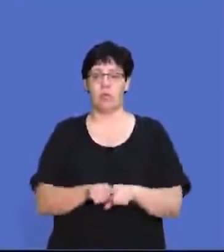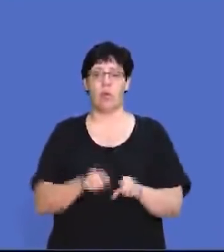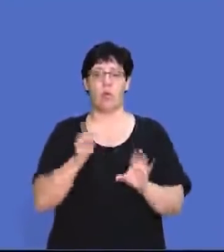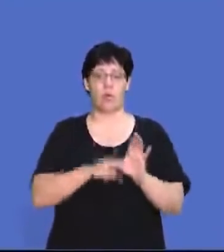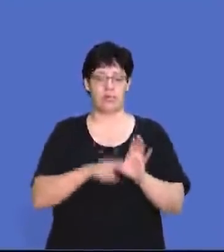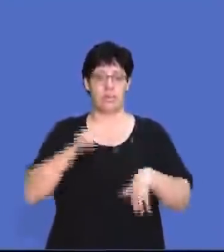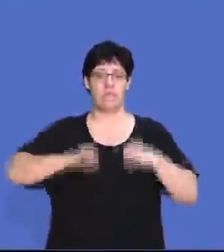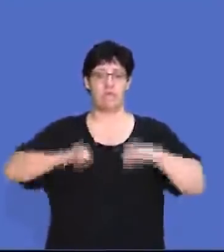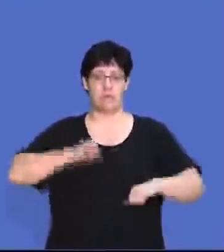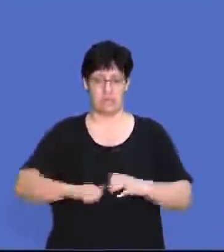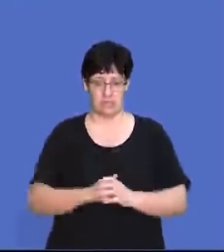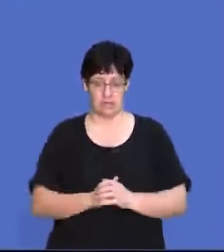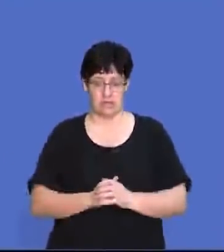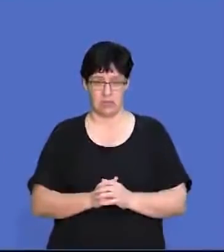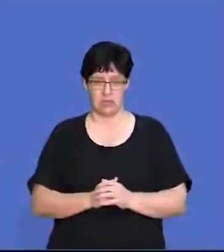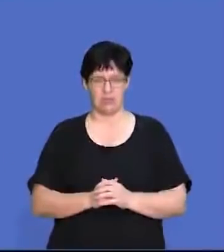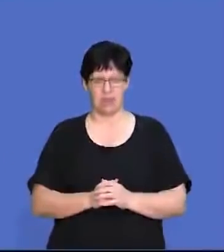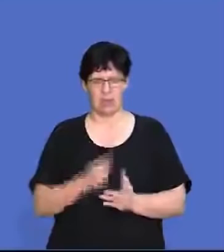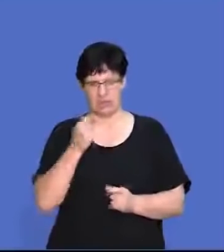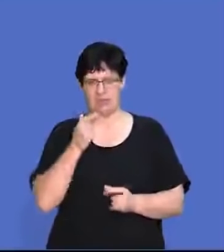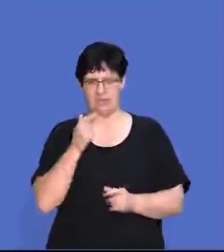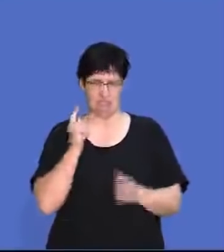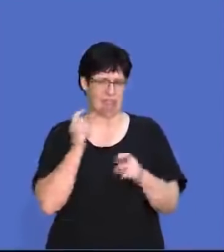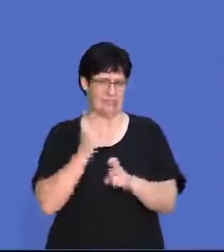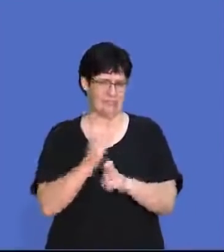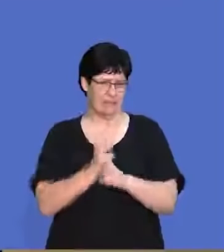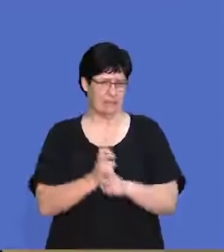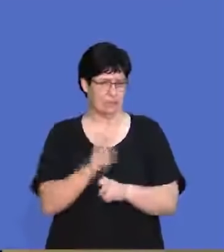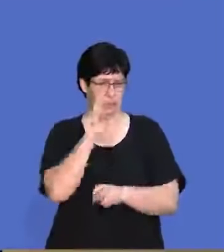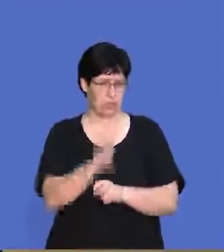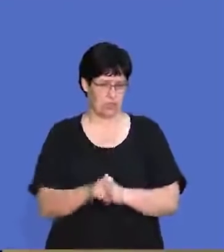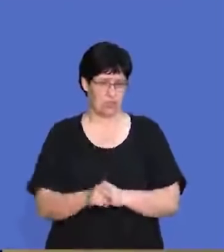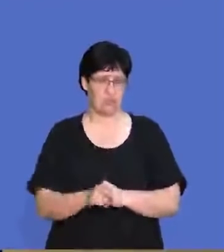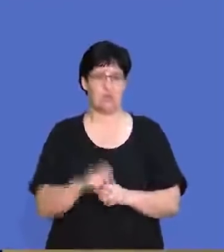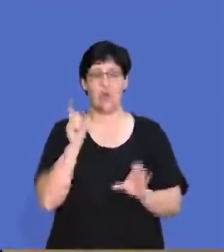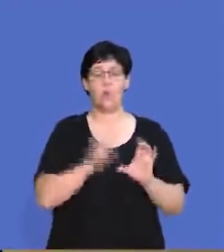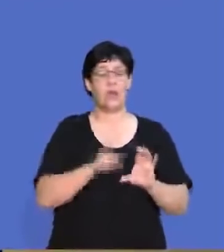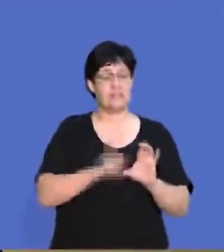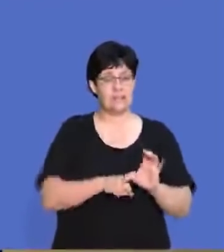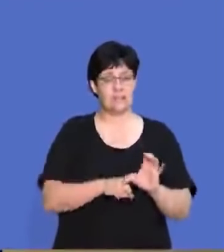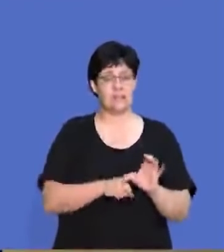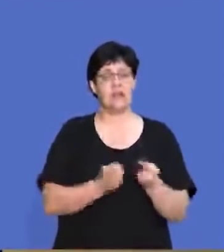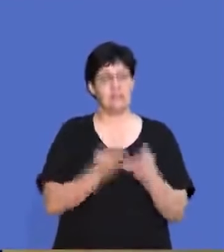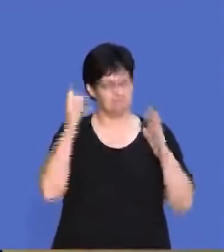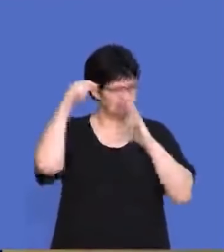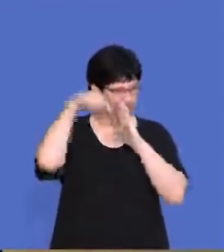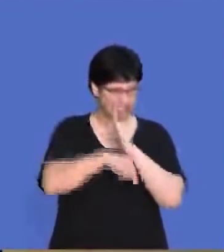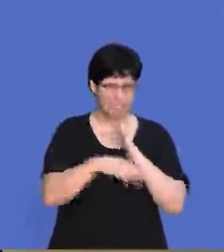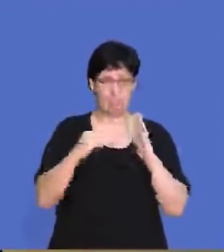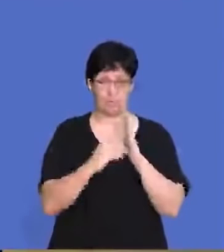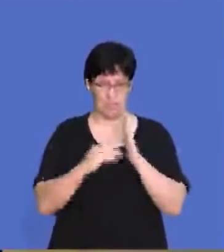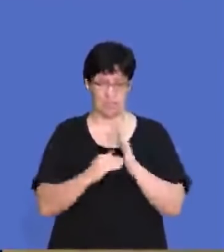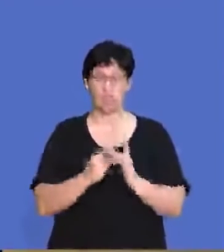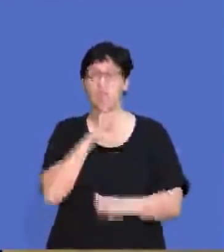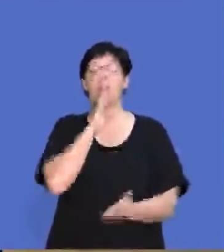quality performance. So this can be a little bit of a tricky question. Quality, it's quite in-depth in